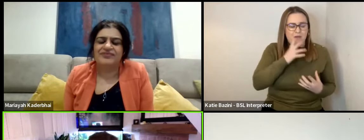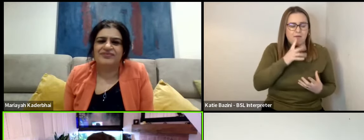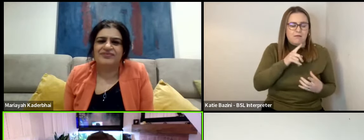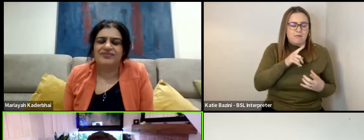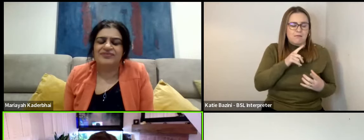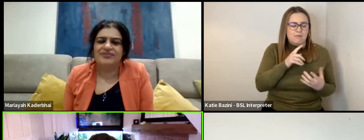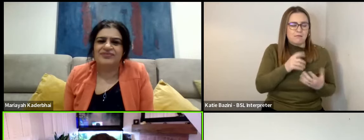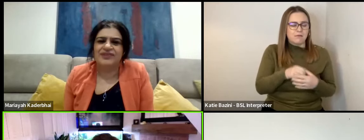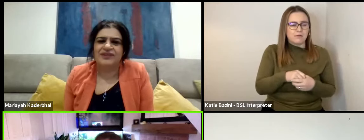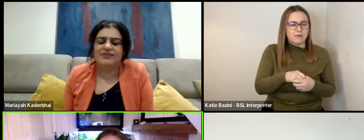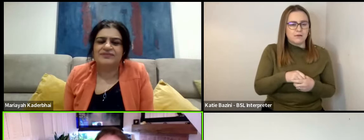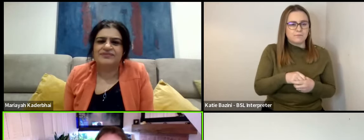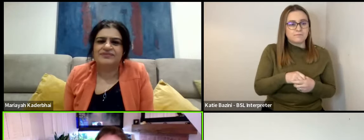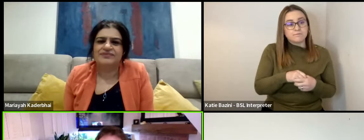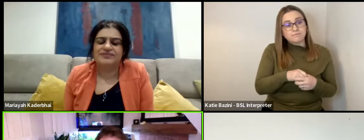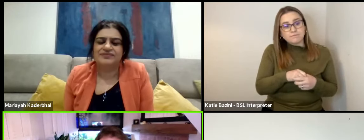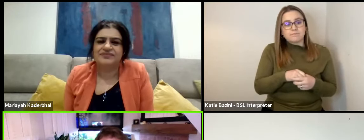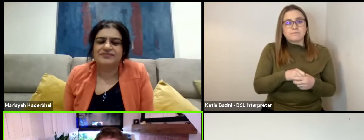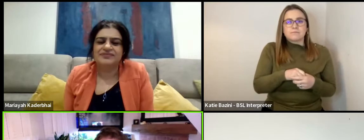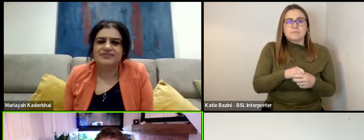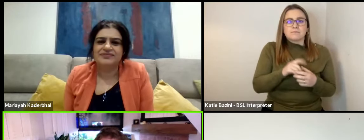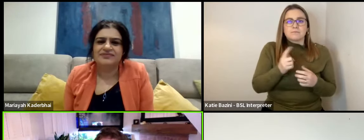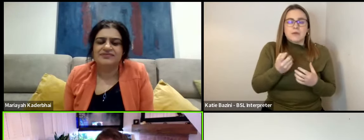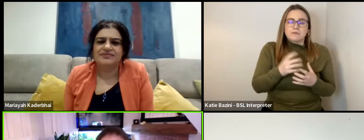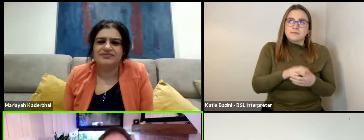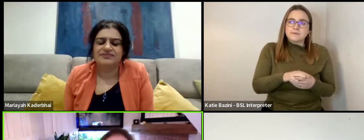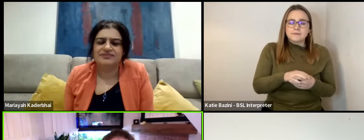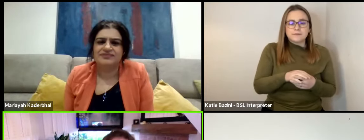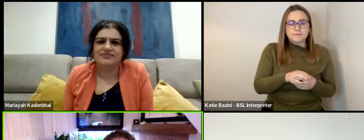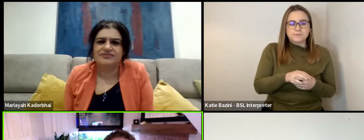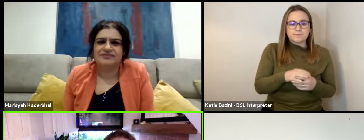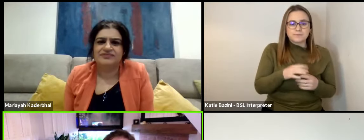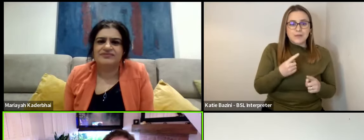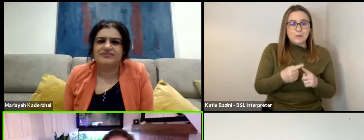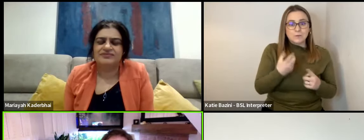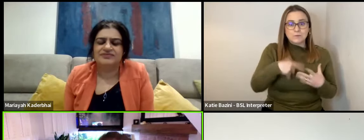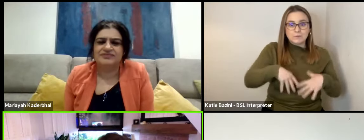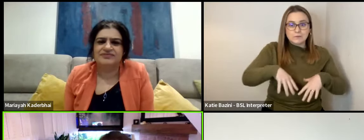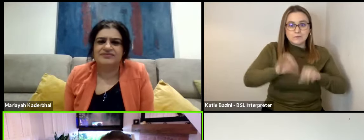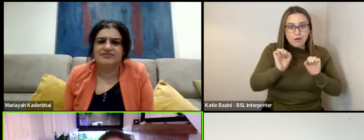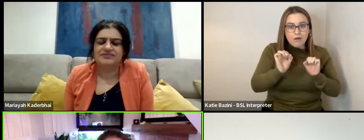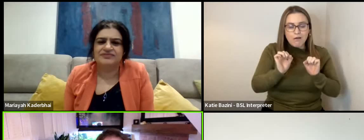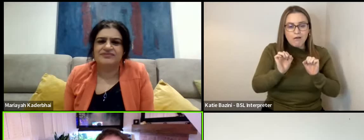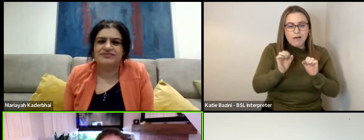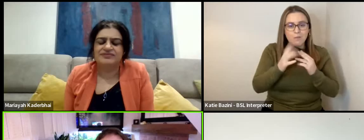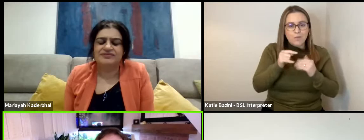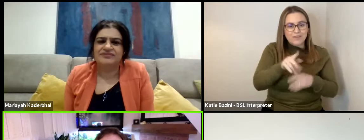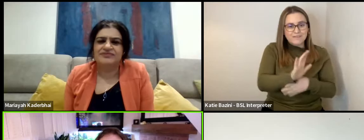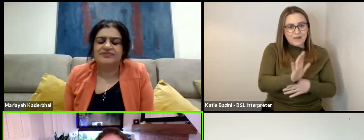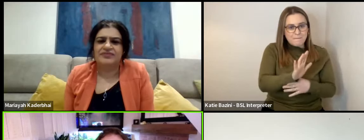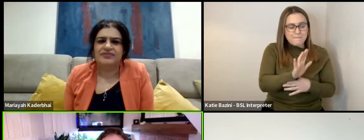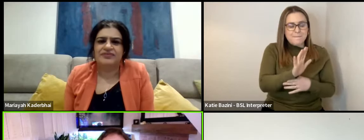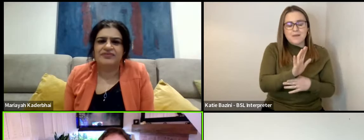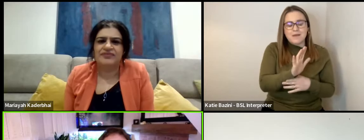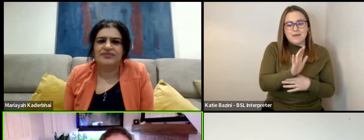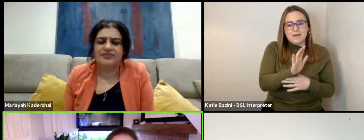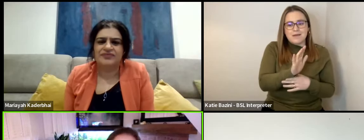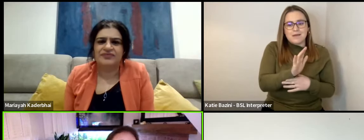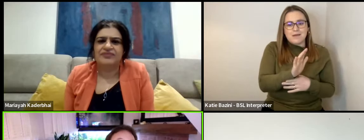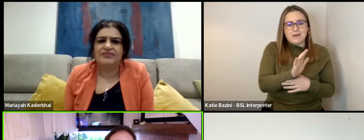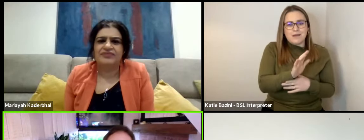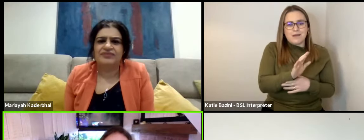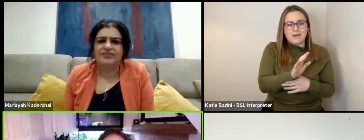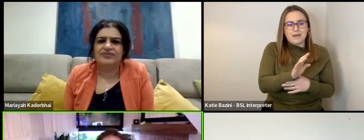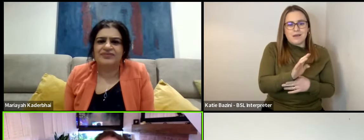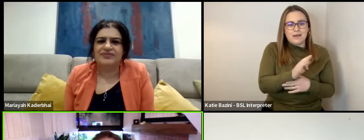But then it's just, as soon as it's, as soon as we begin with this film as well, it was, you know, it was 90